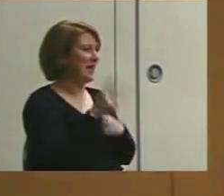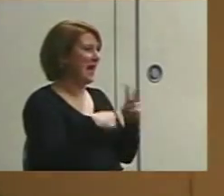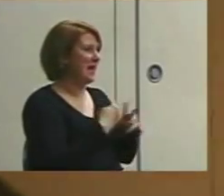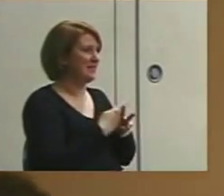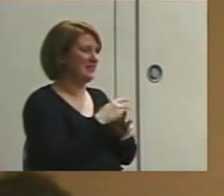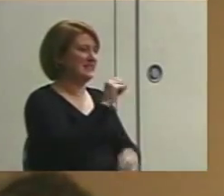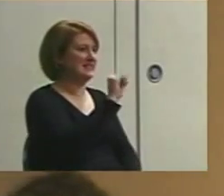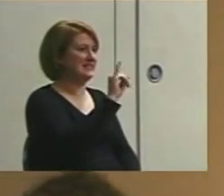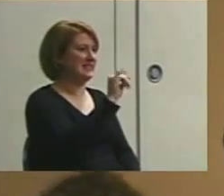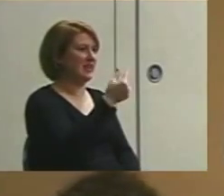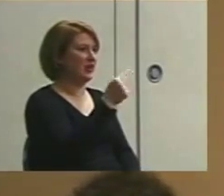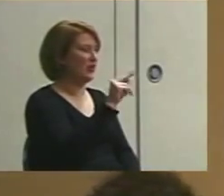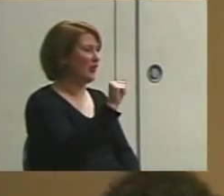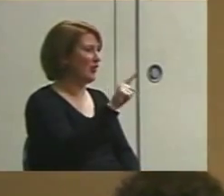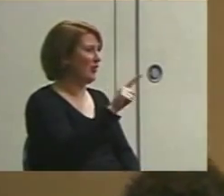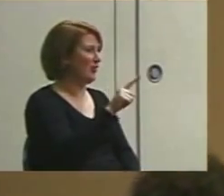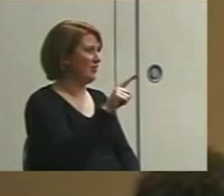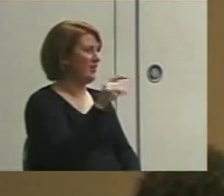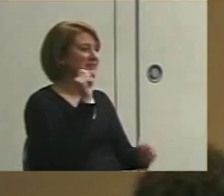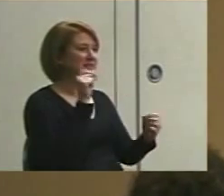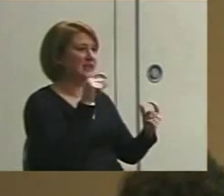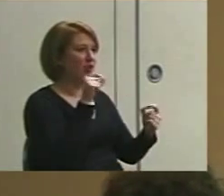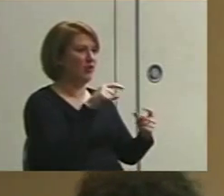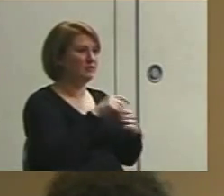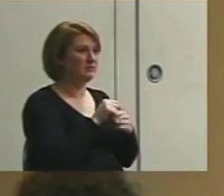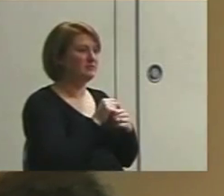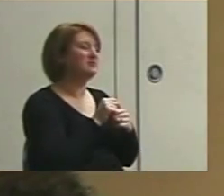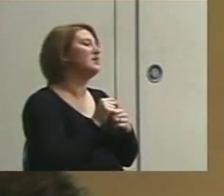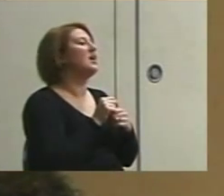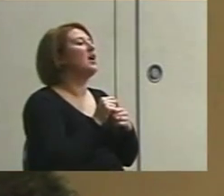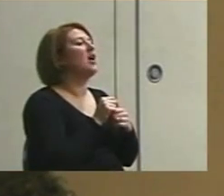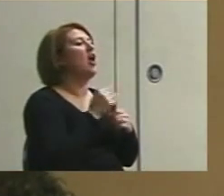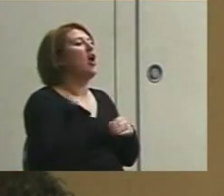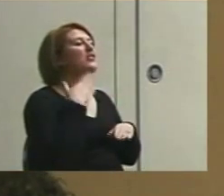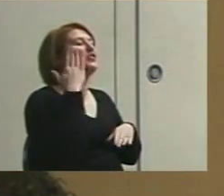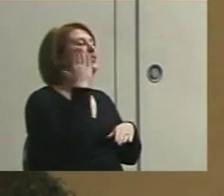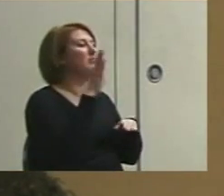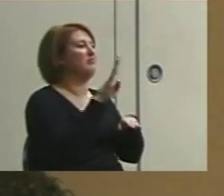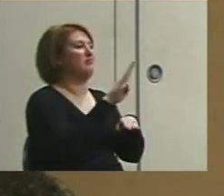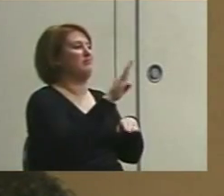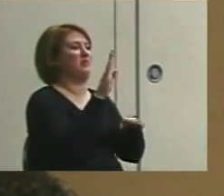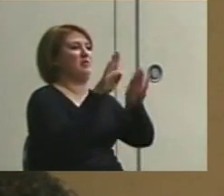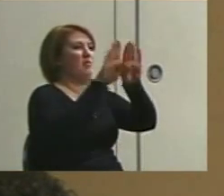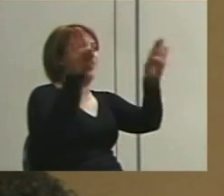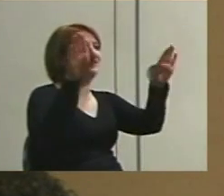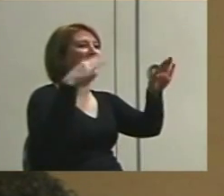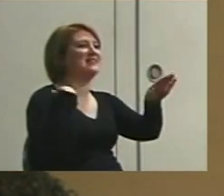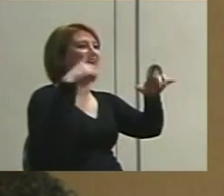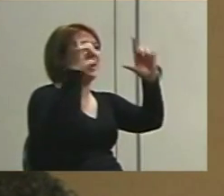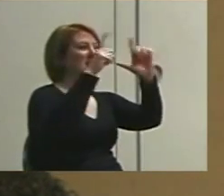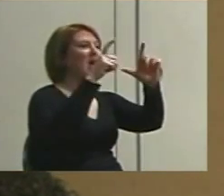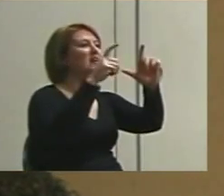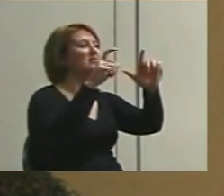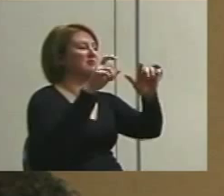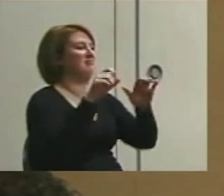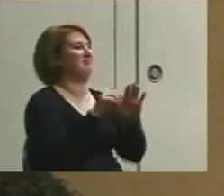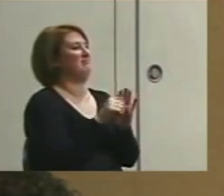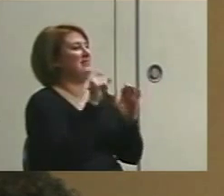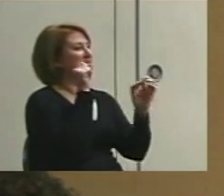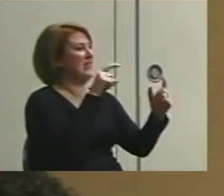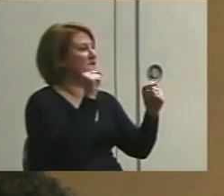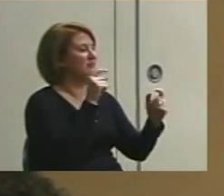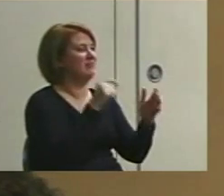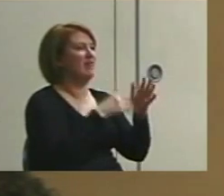Now, I've seen people put those little things that go on the board. That's a clock, a timer that signals you every so often.